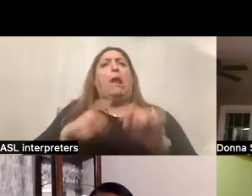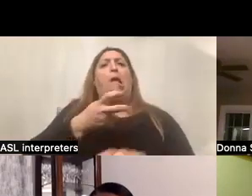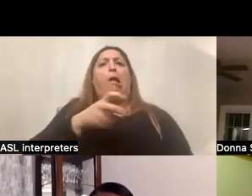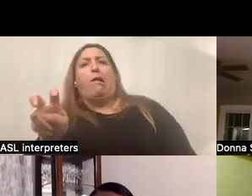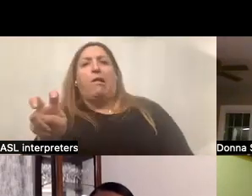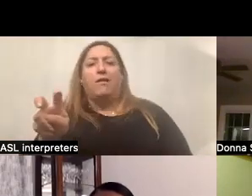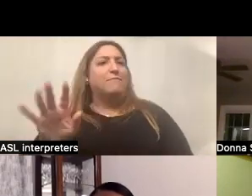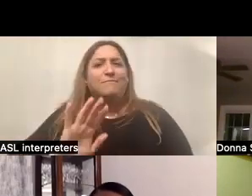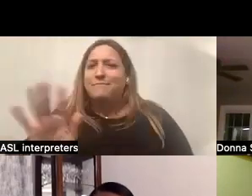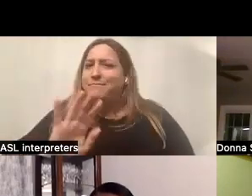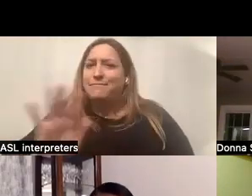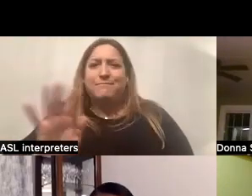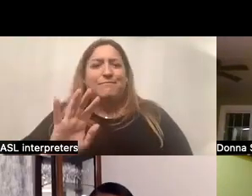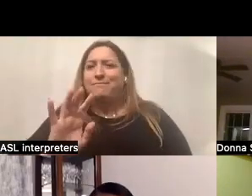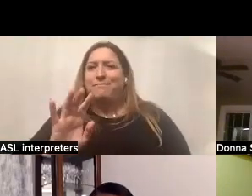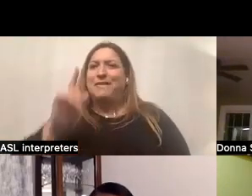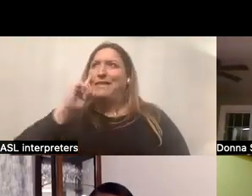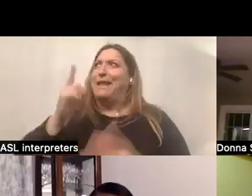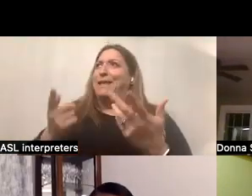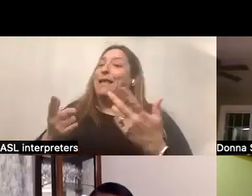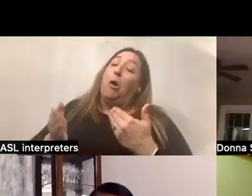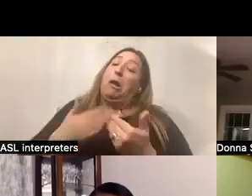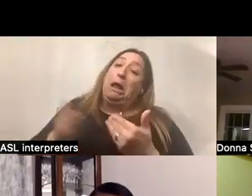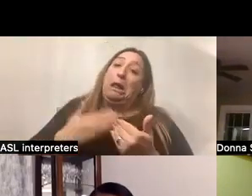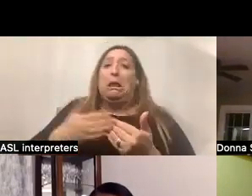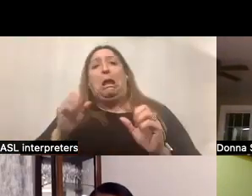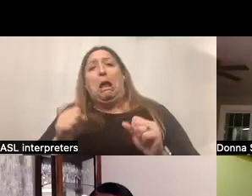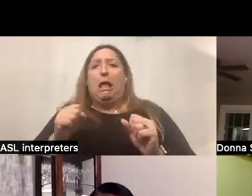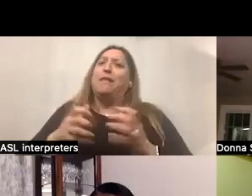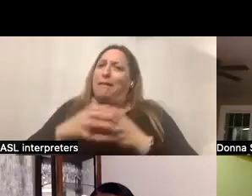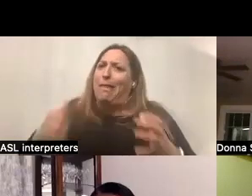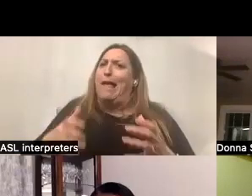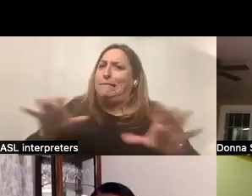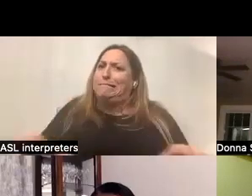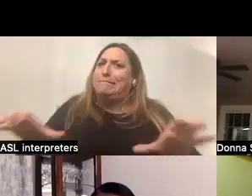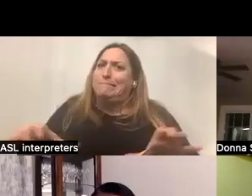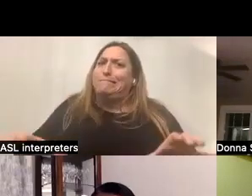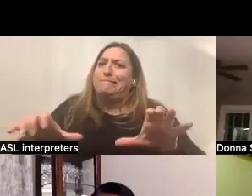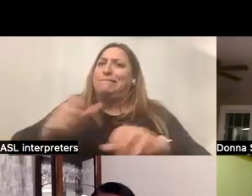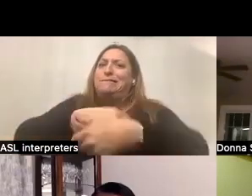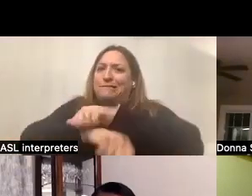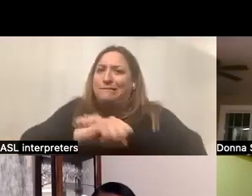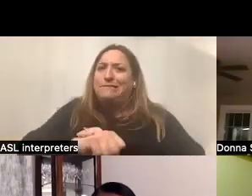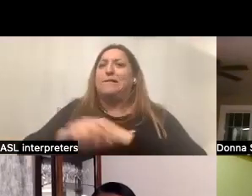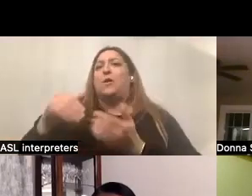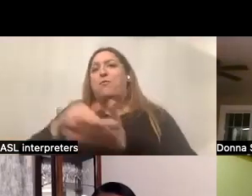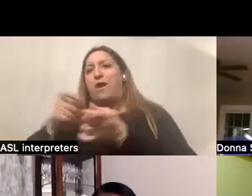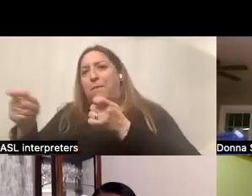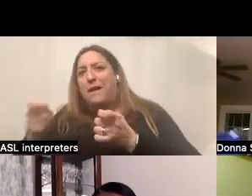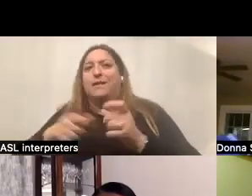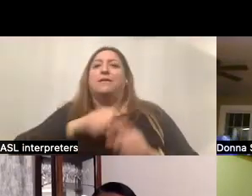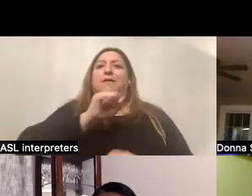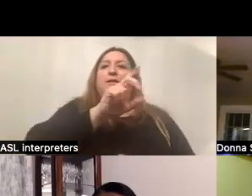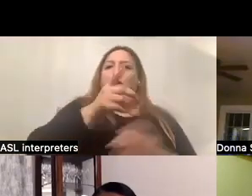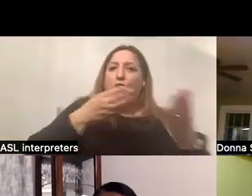I know that's not, that sounds easier said than done because it's a lot that goes into provider managed and self-directed services.